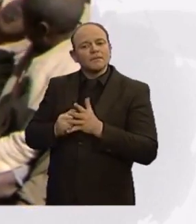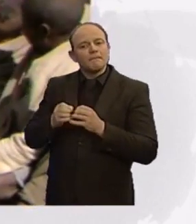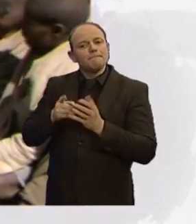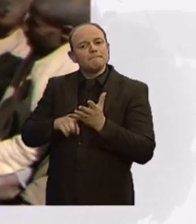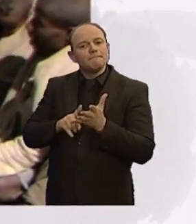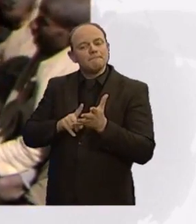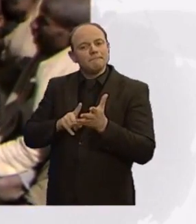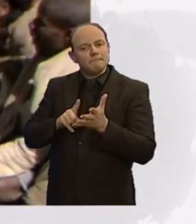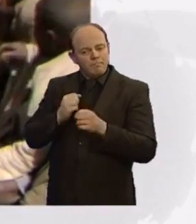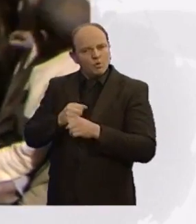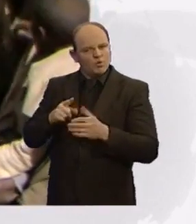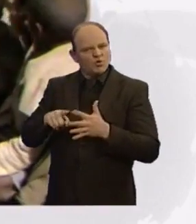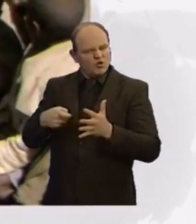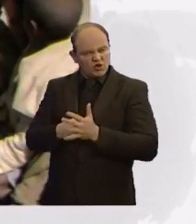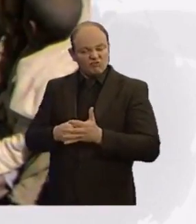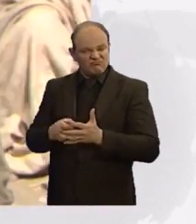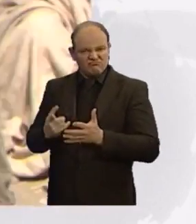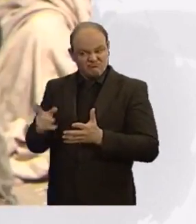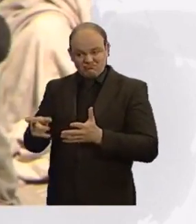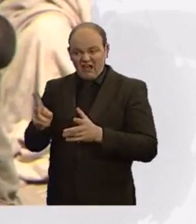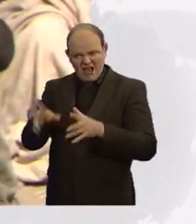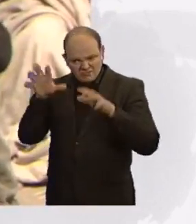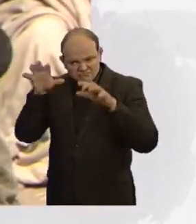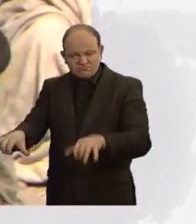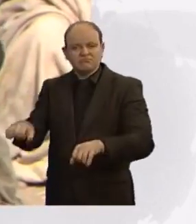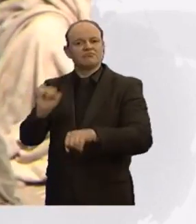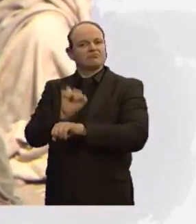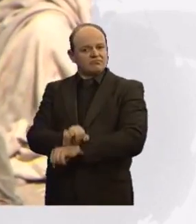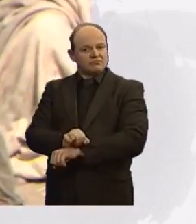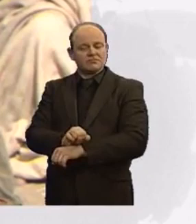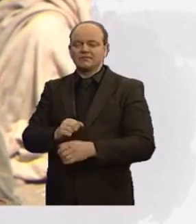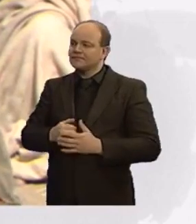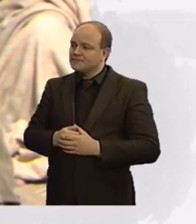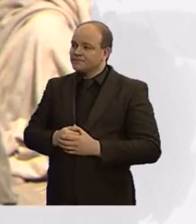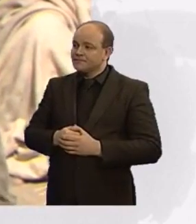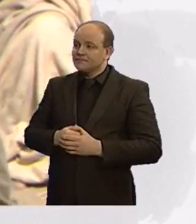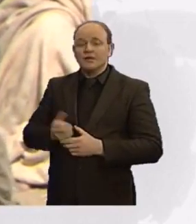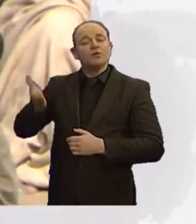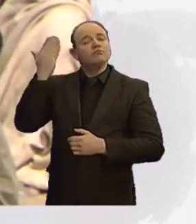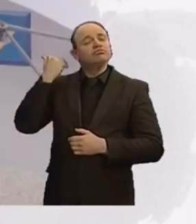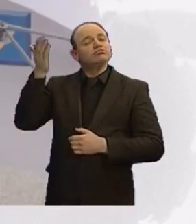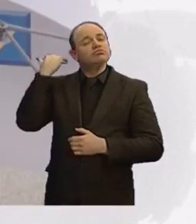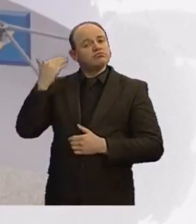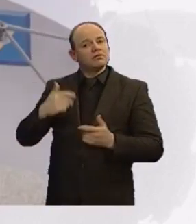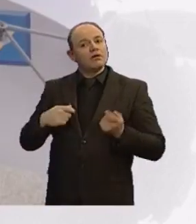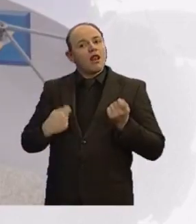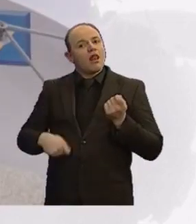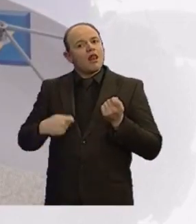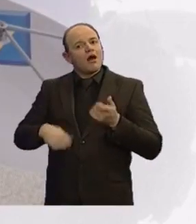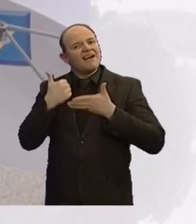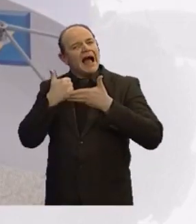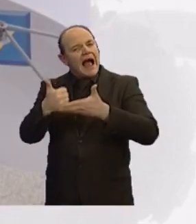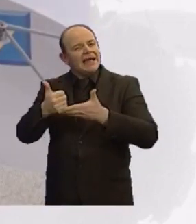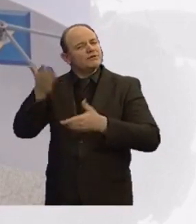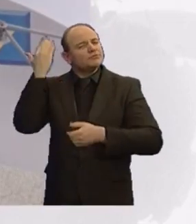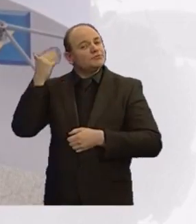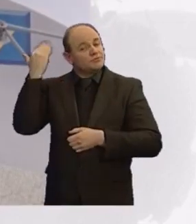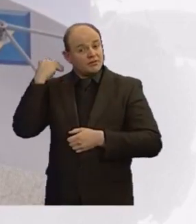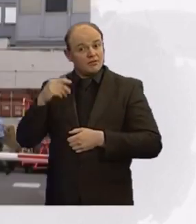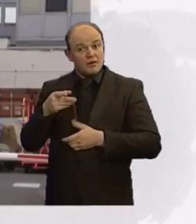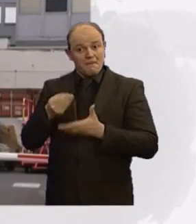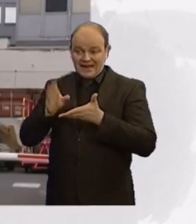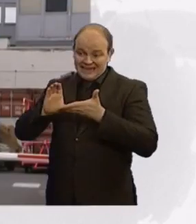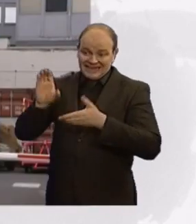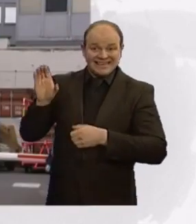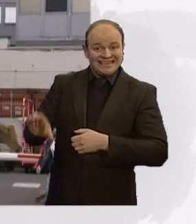given to live aid meant for Ethiopia's starving, was used by rebels to buy guns. ITV is back in the